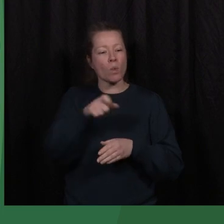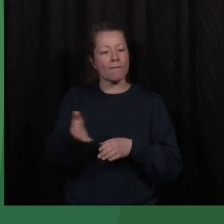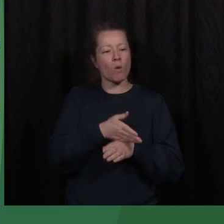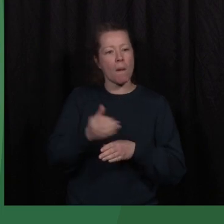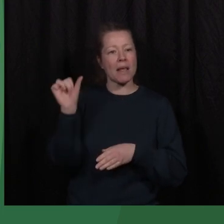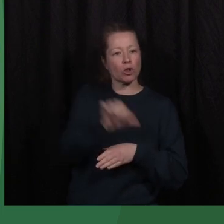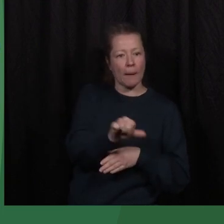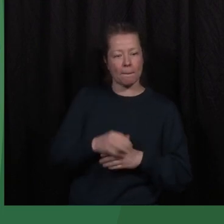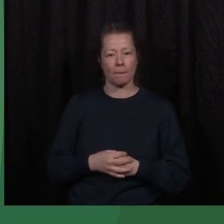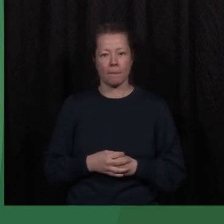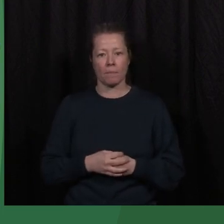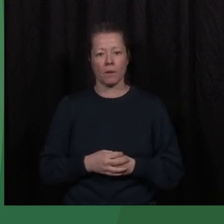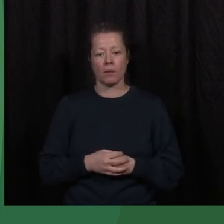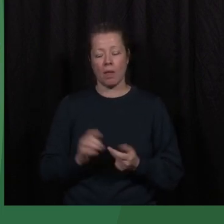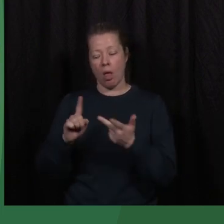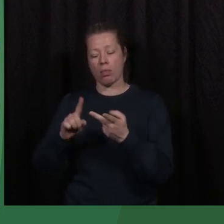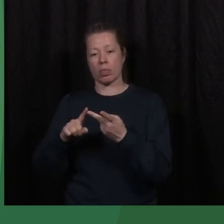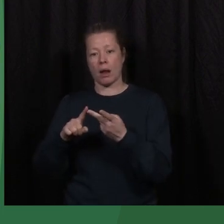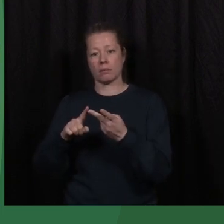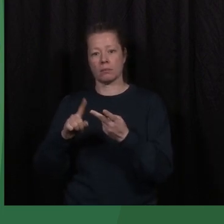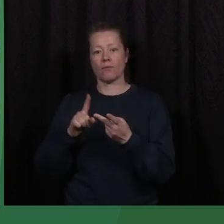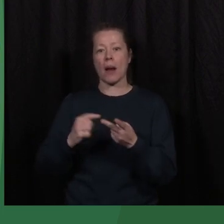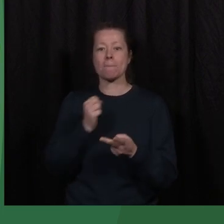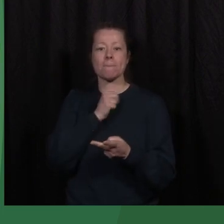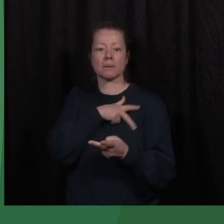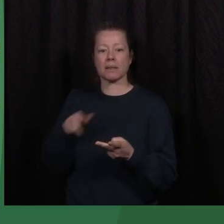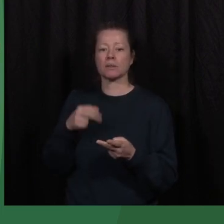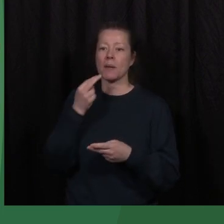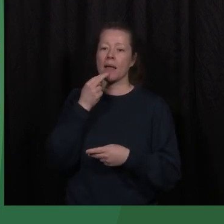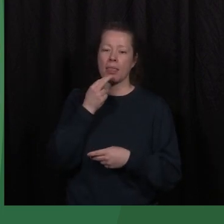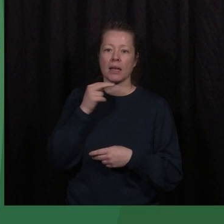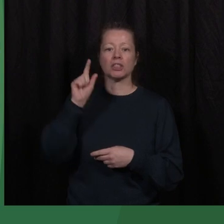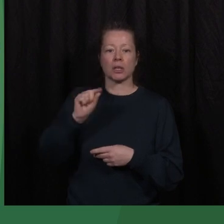The second was a Palestinian by the name of Shireen Abu Aqli.